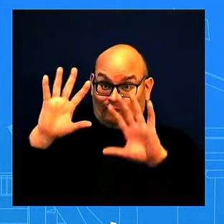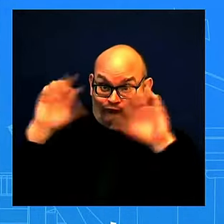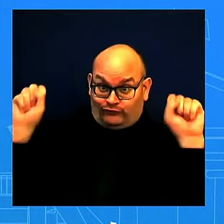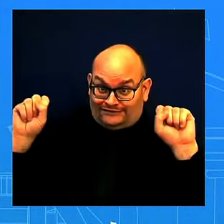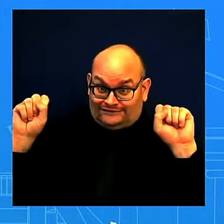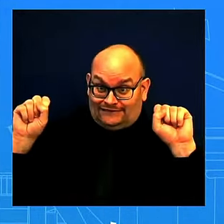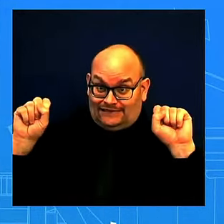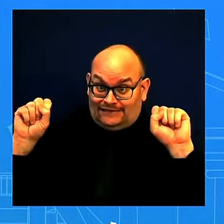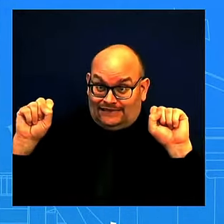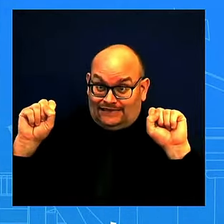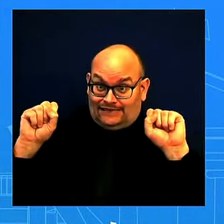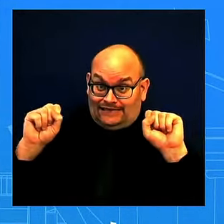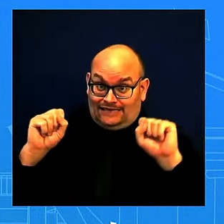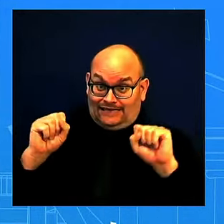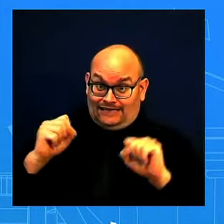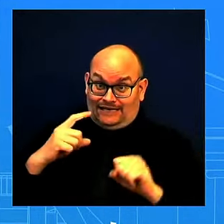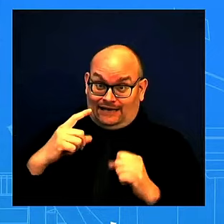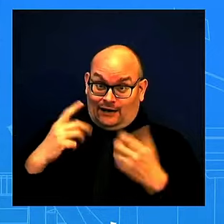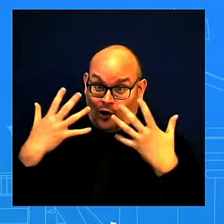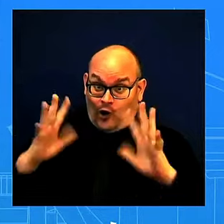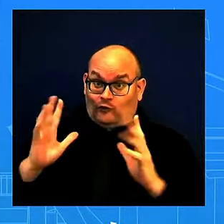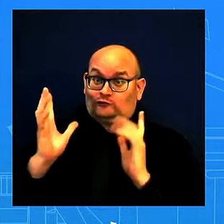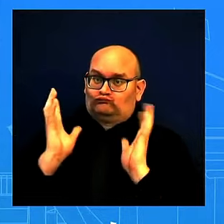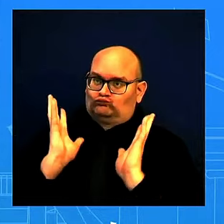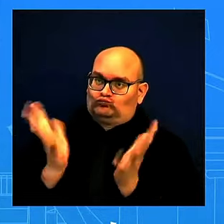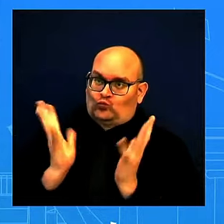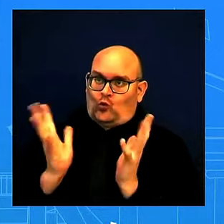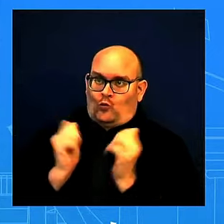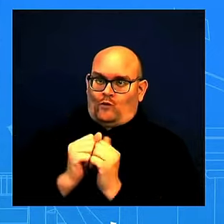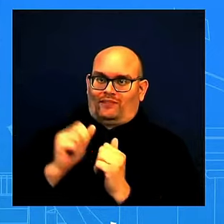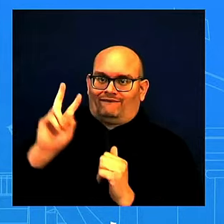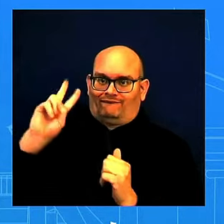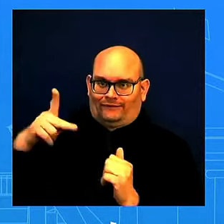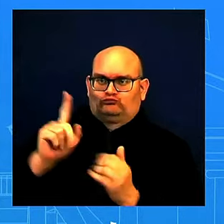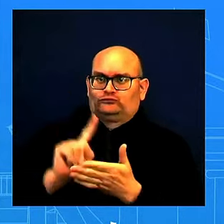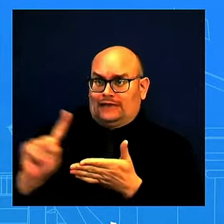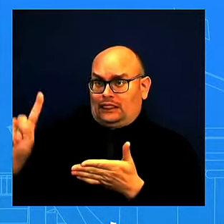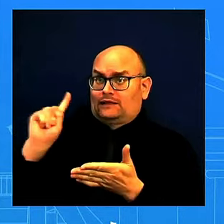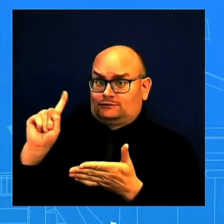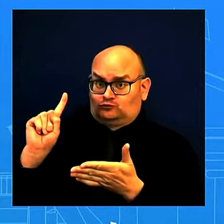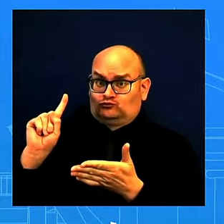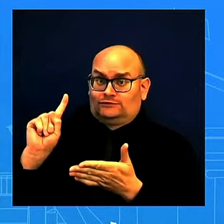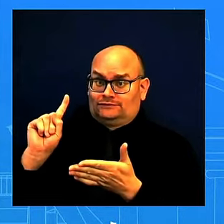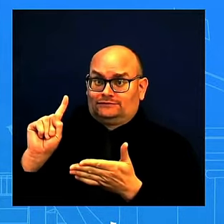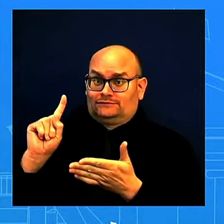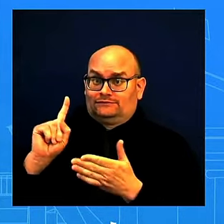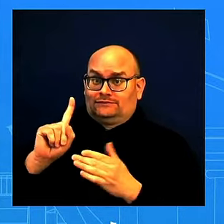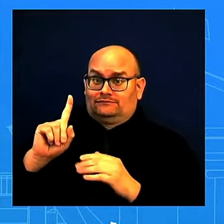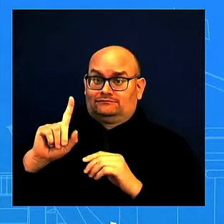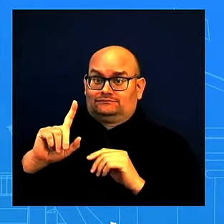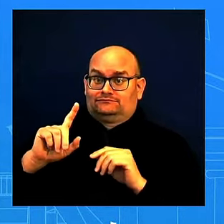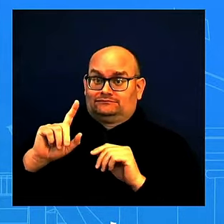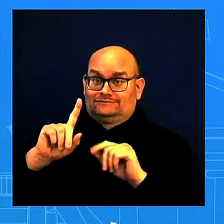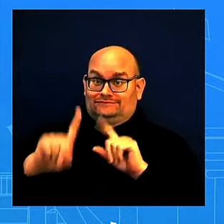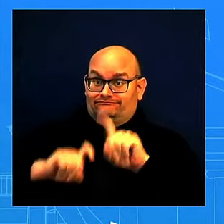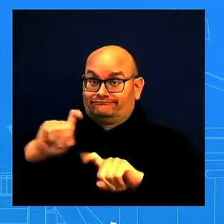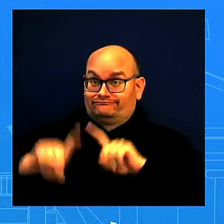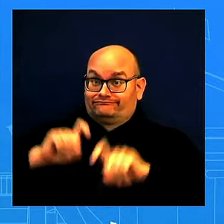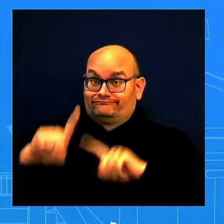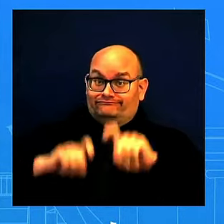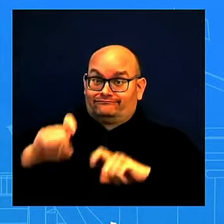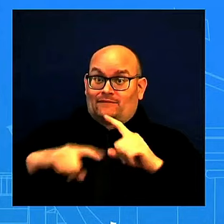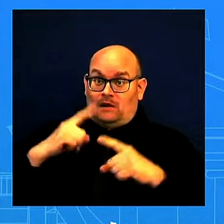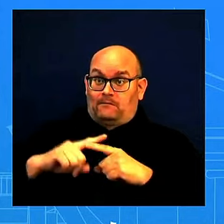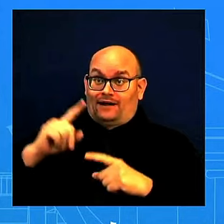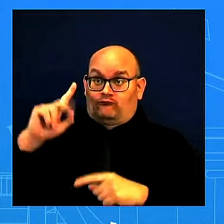talked to her, I think, like, over a week ago, when he was asked about this particular VP decision.